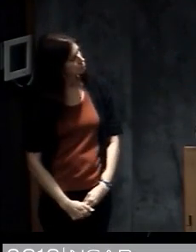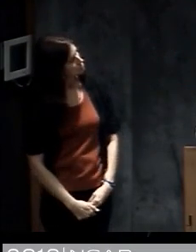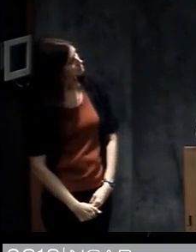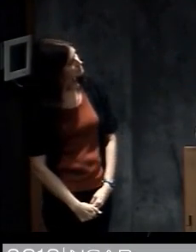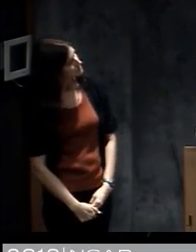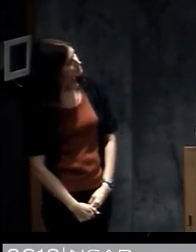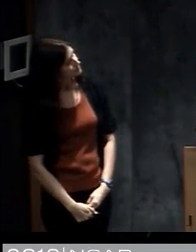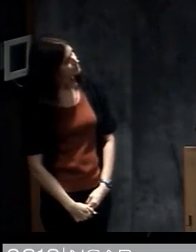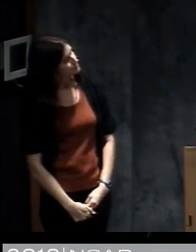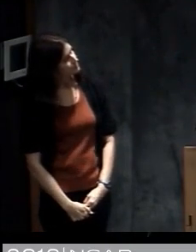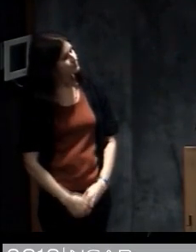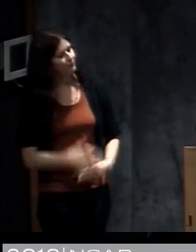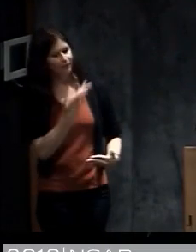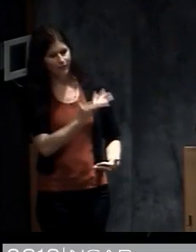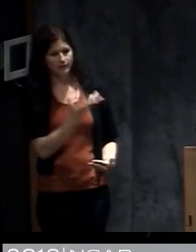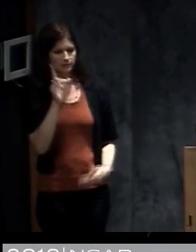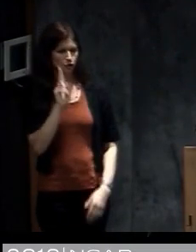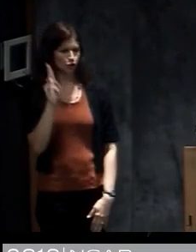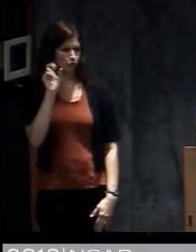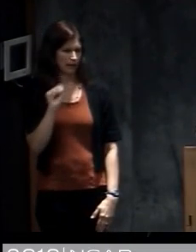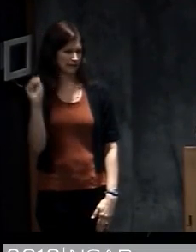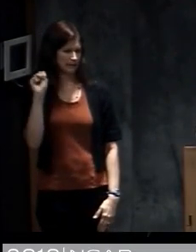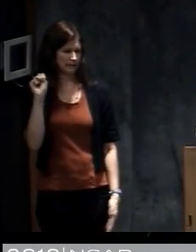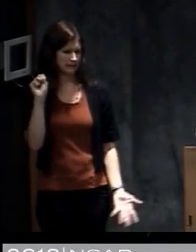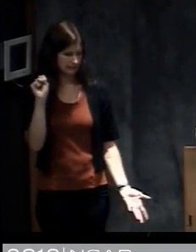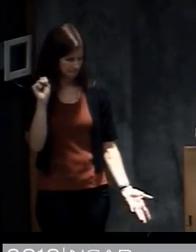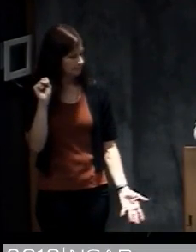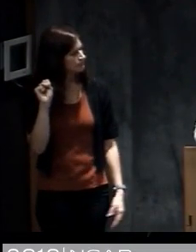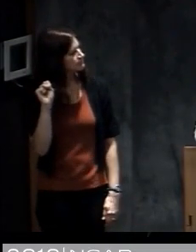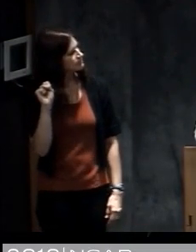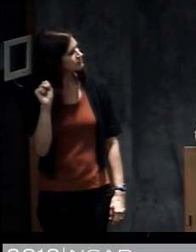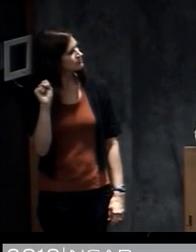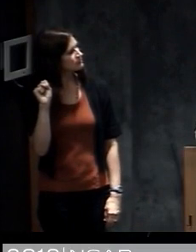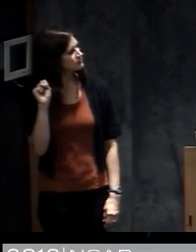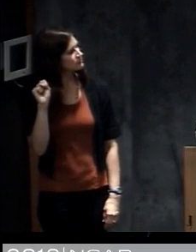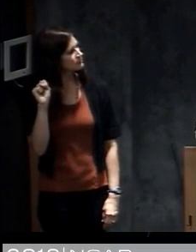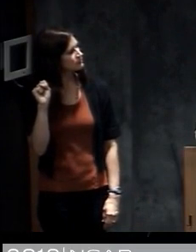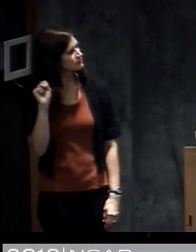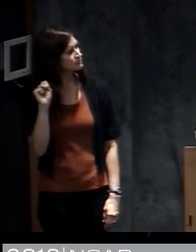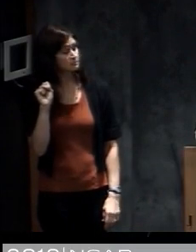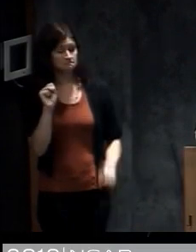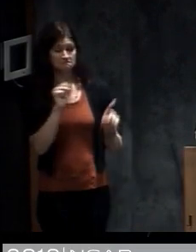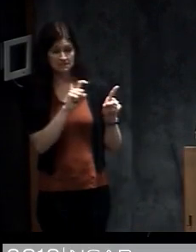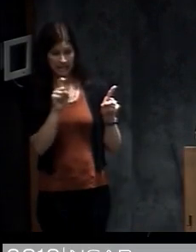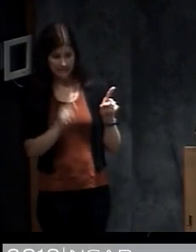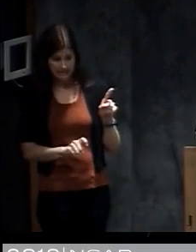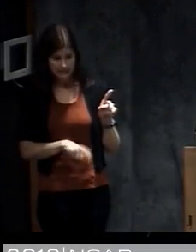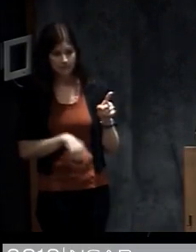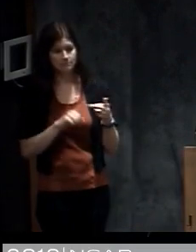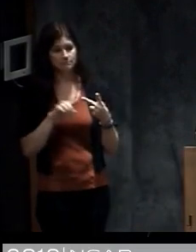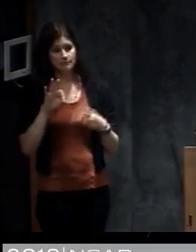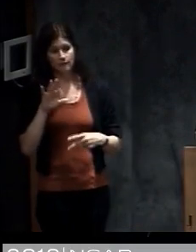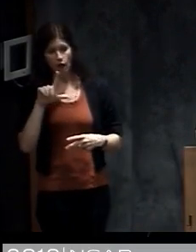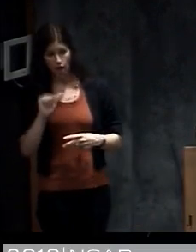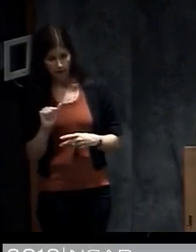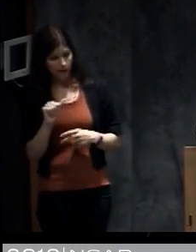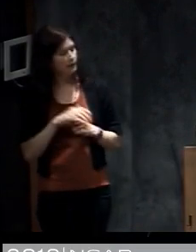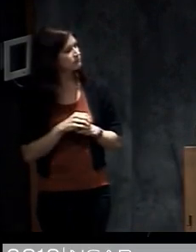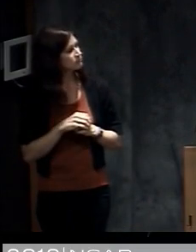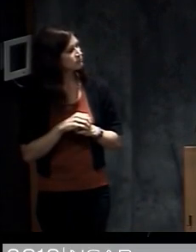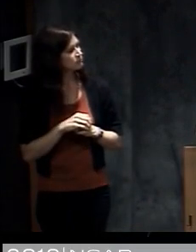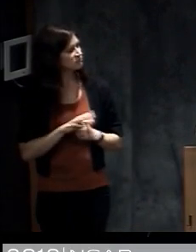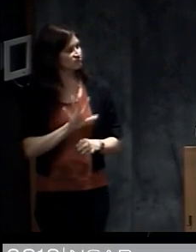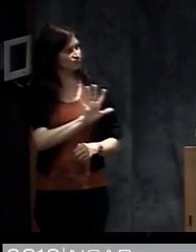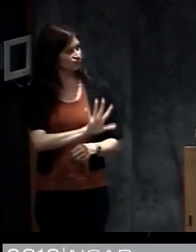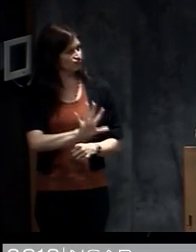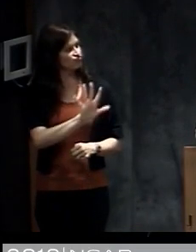So this is a picture of the United States so kind of scrolling in a little bit you can see Texas down here and Florida and the east coast of the U.S. And